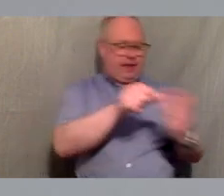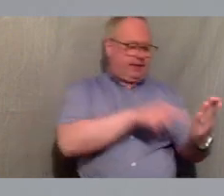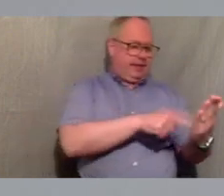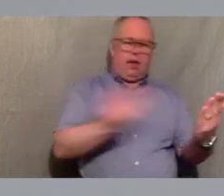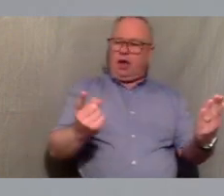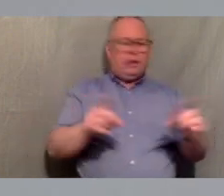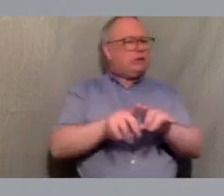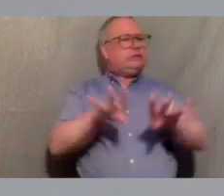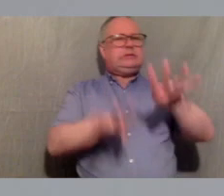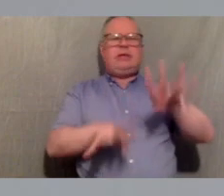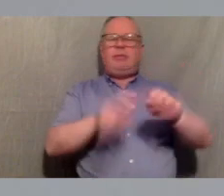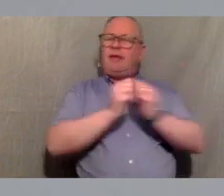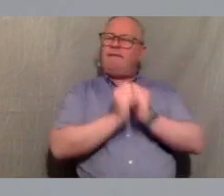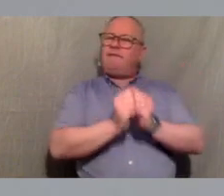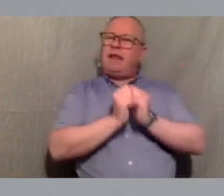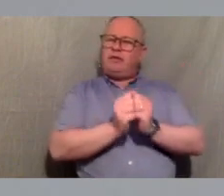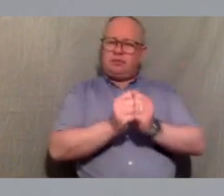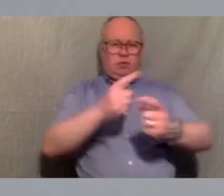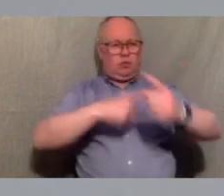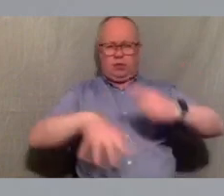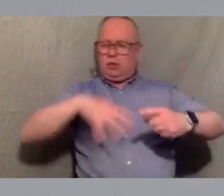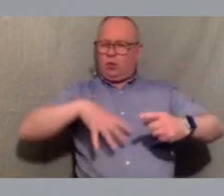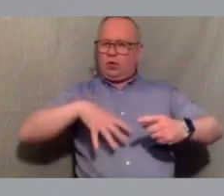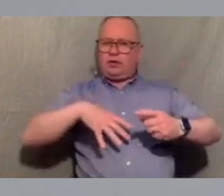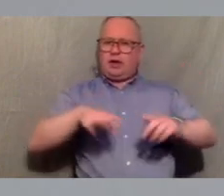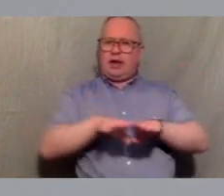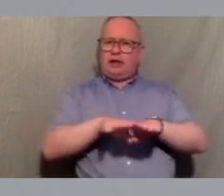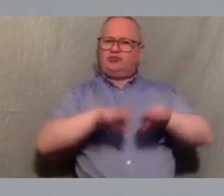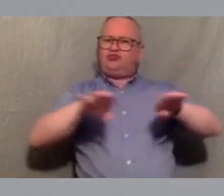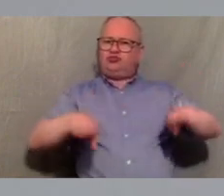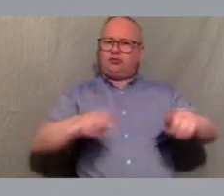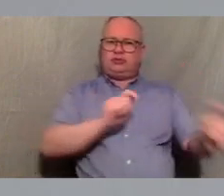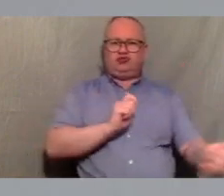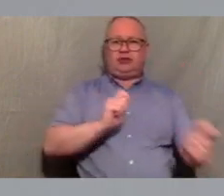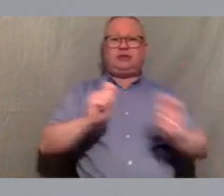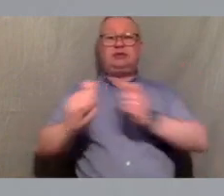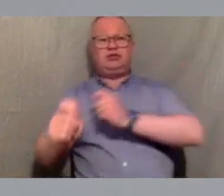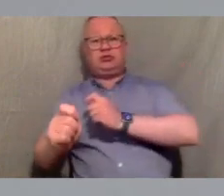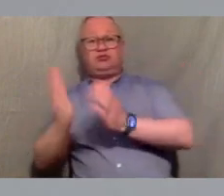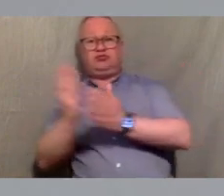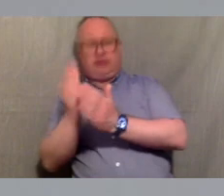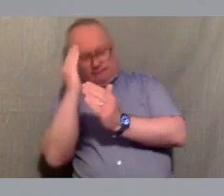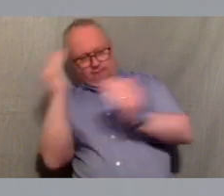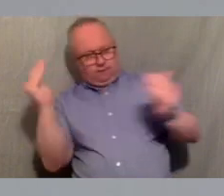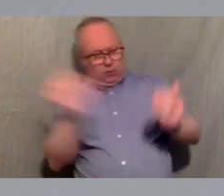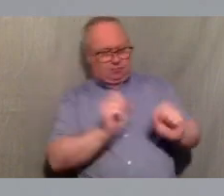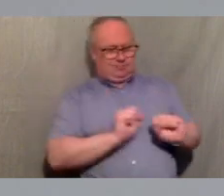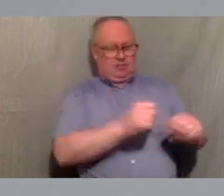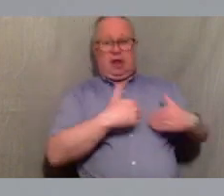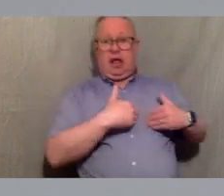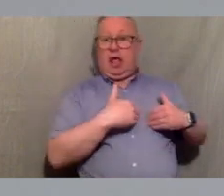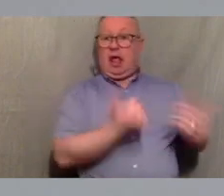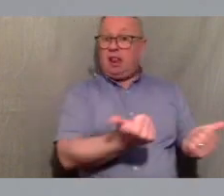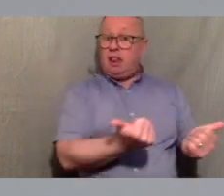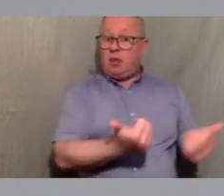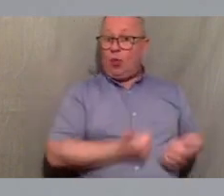our vision of the just transition and that's one that puts people's health and well-being first and of course good jobs are part of